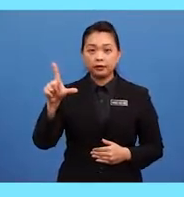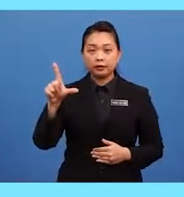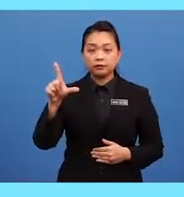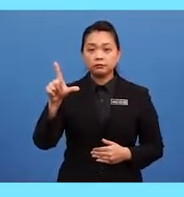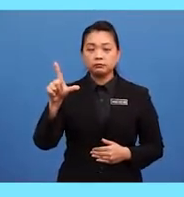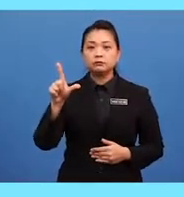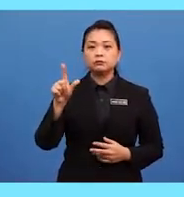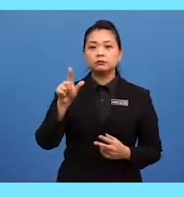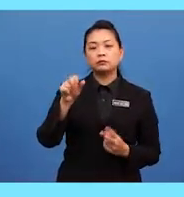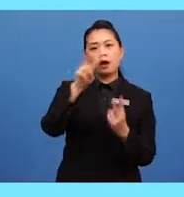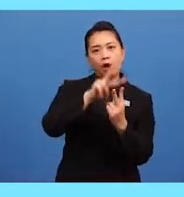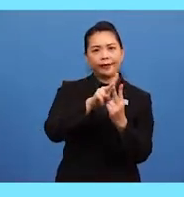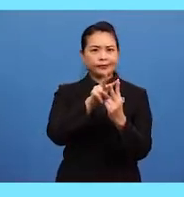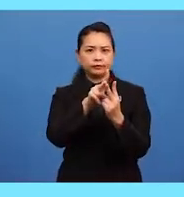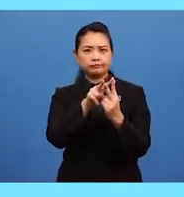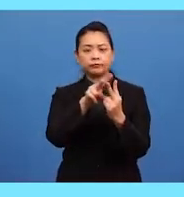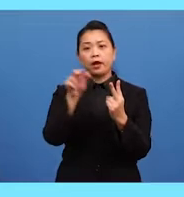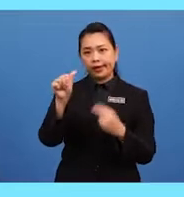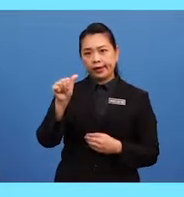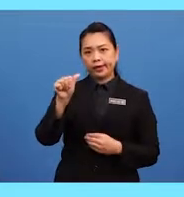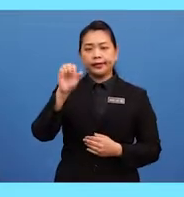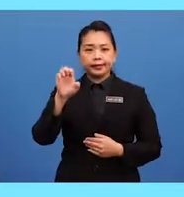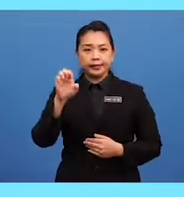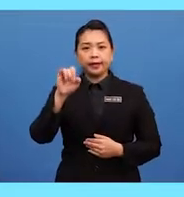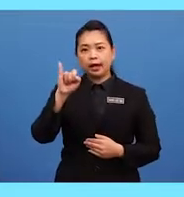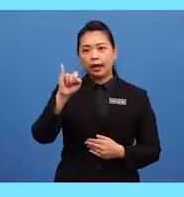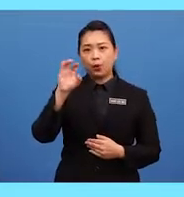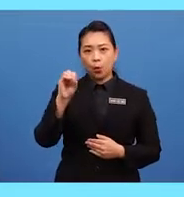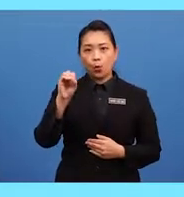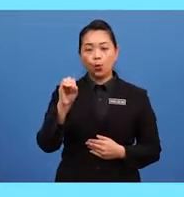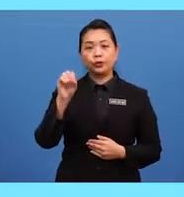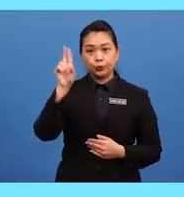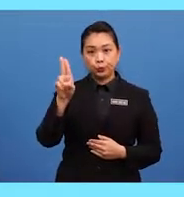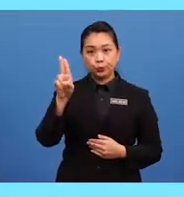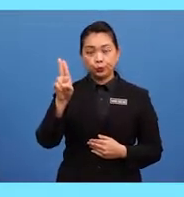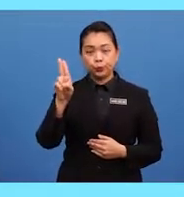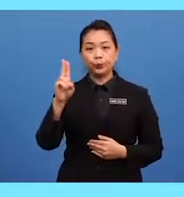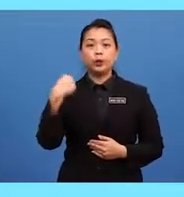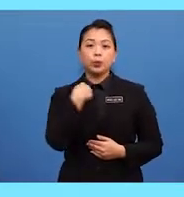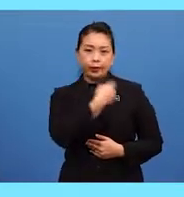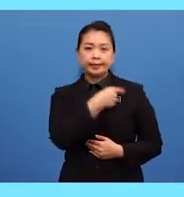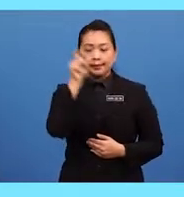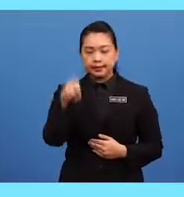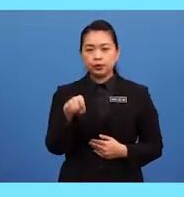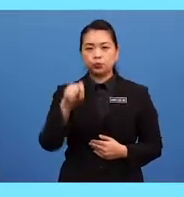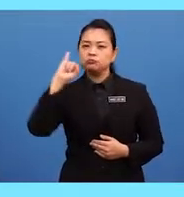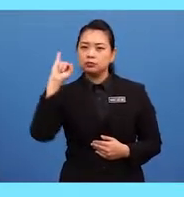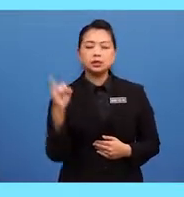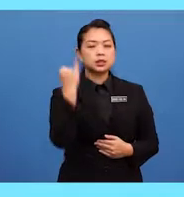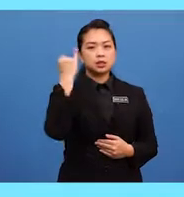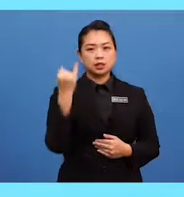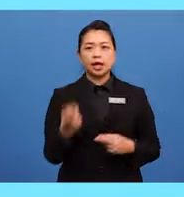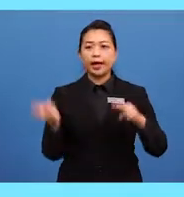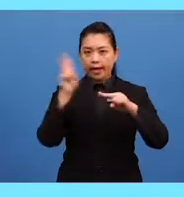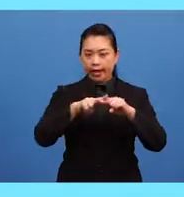E, I, or U, we need to just add